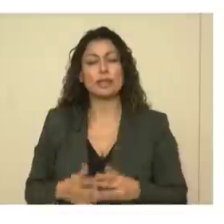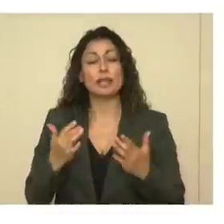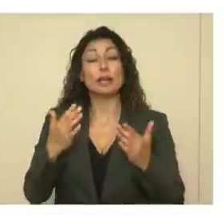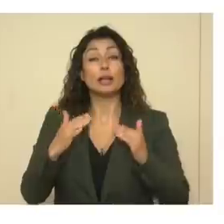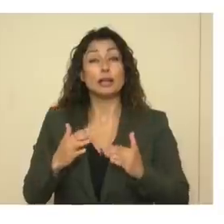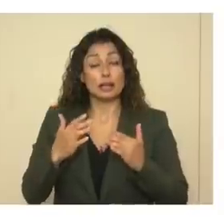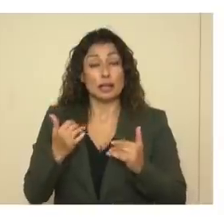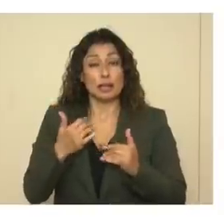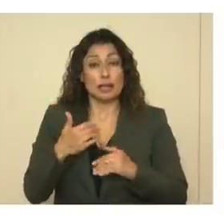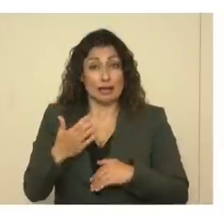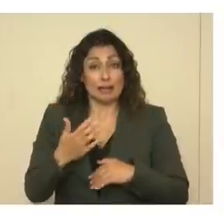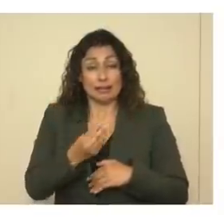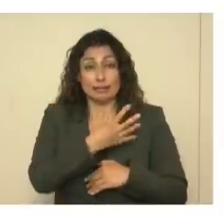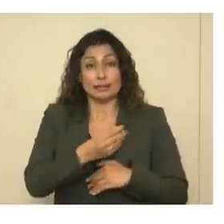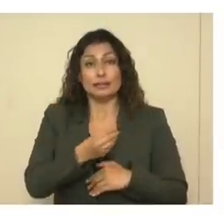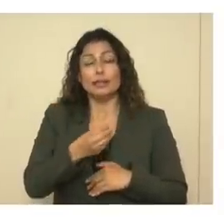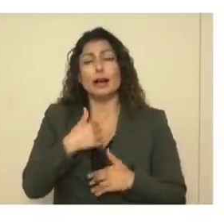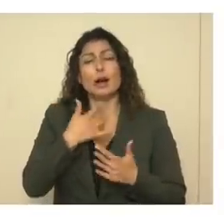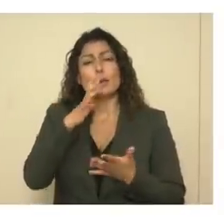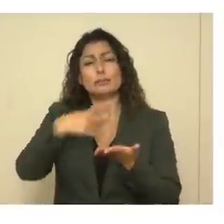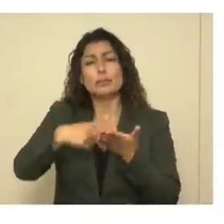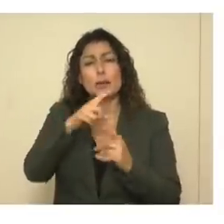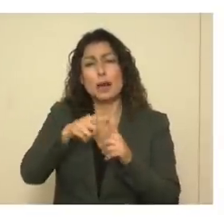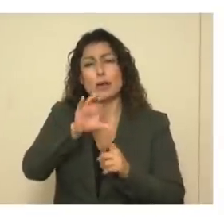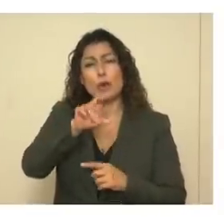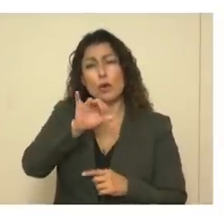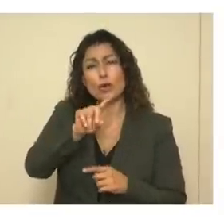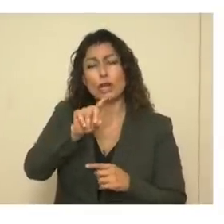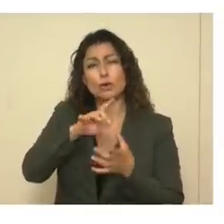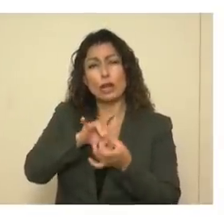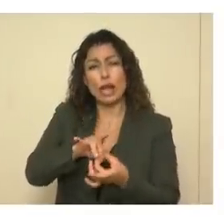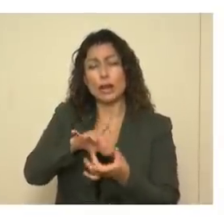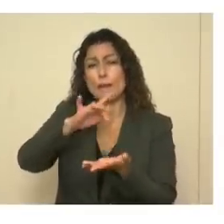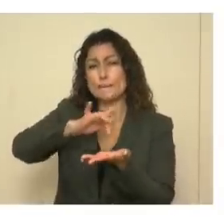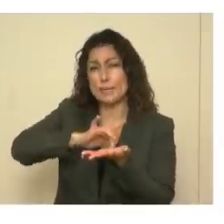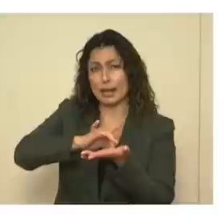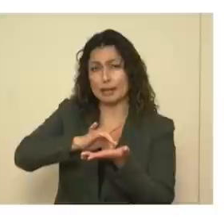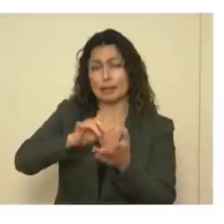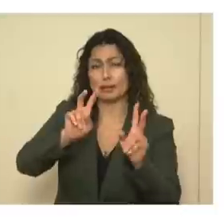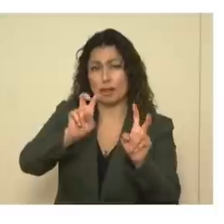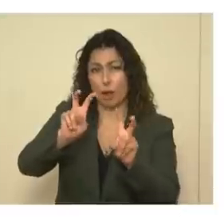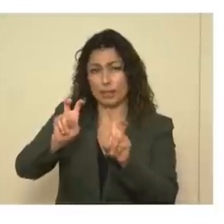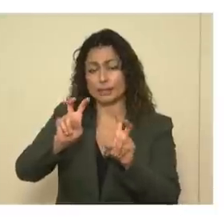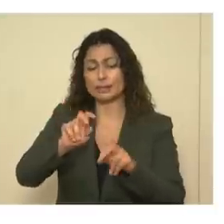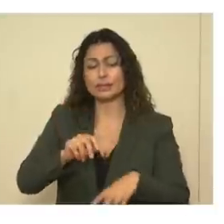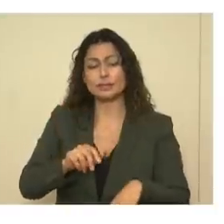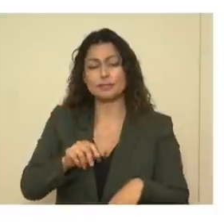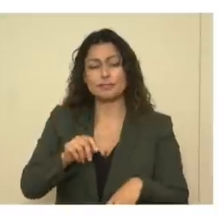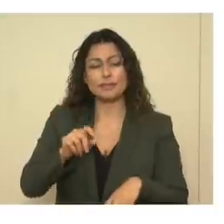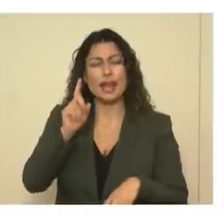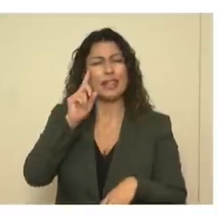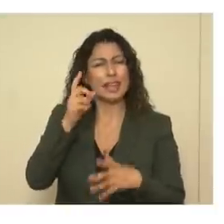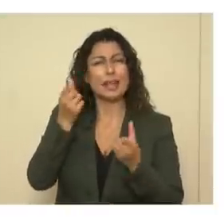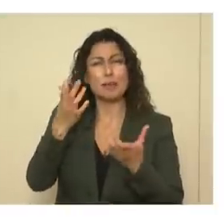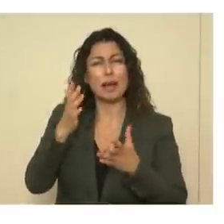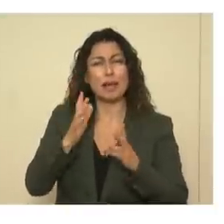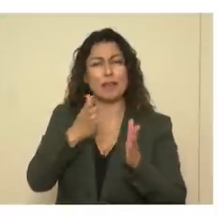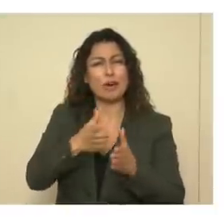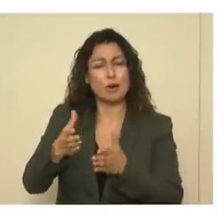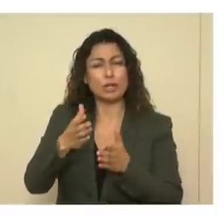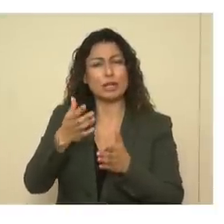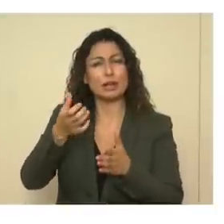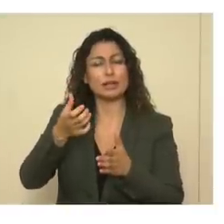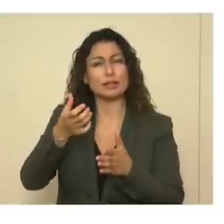slide, I'm going to talk a little bit about COVID-related medical topics. I think a lot of folks are